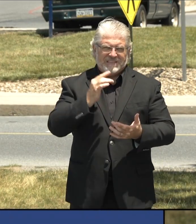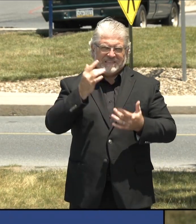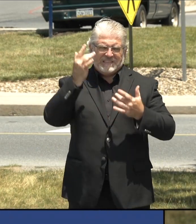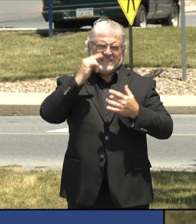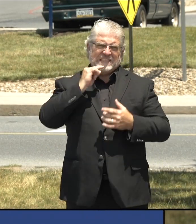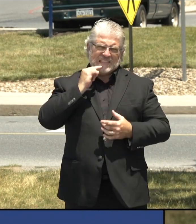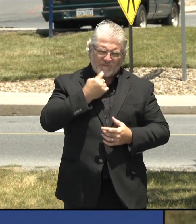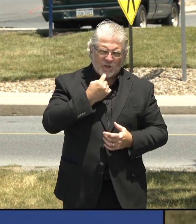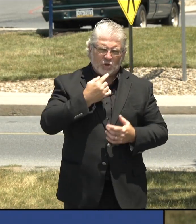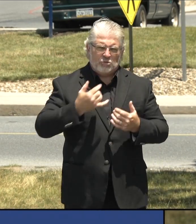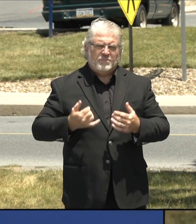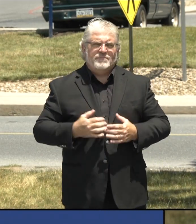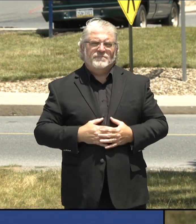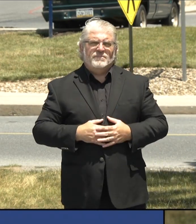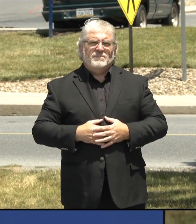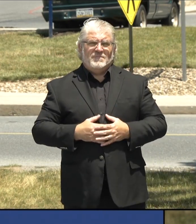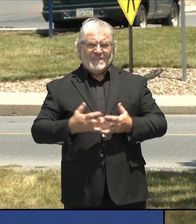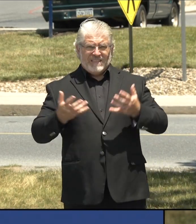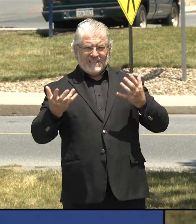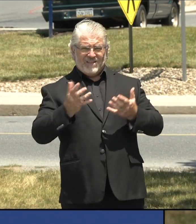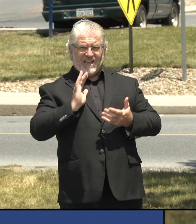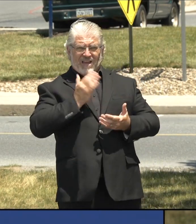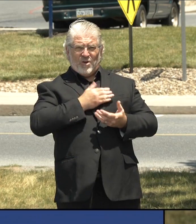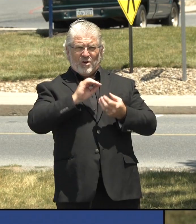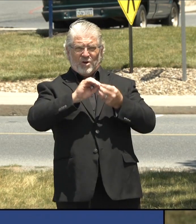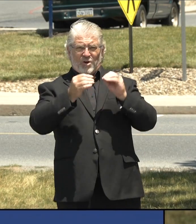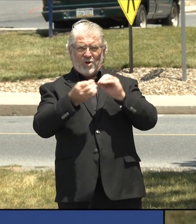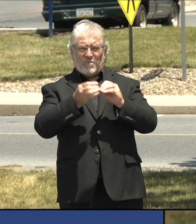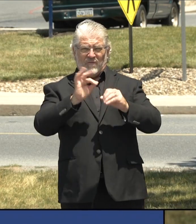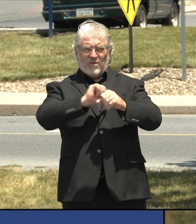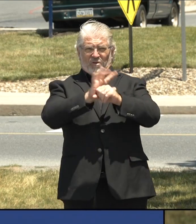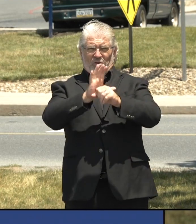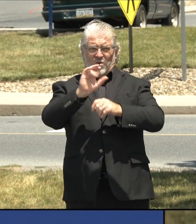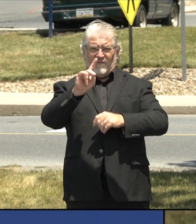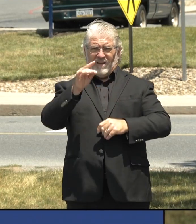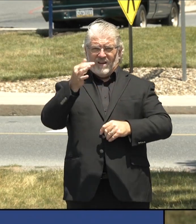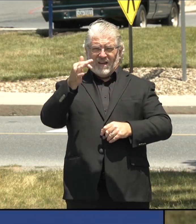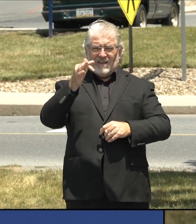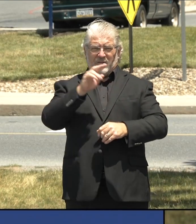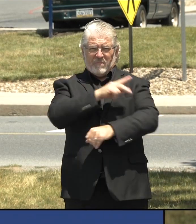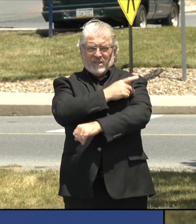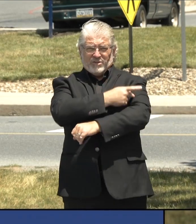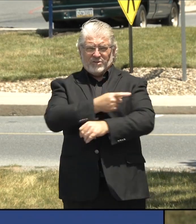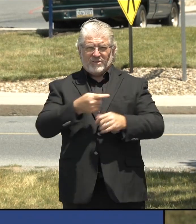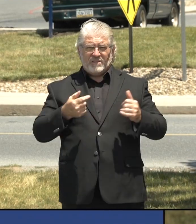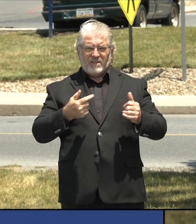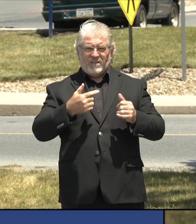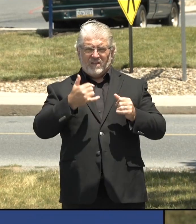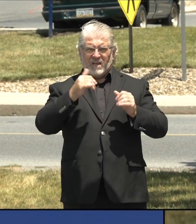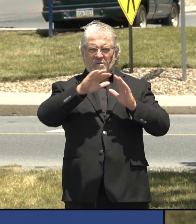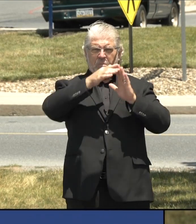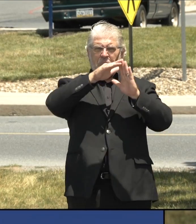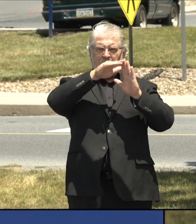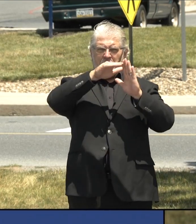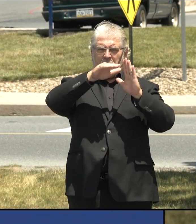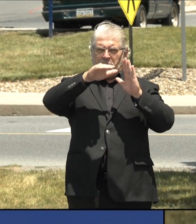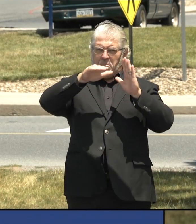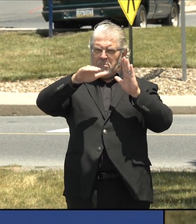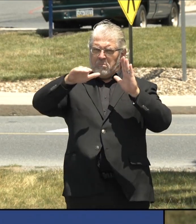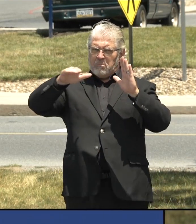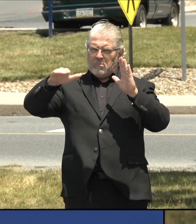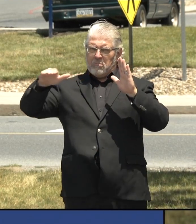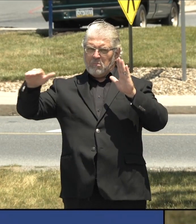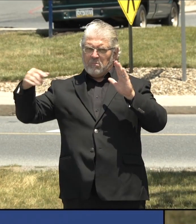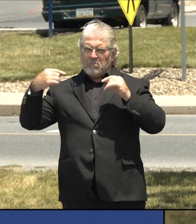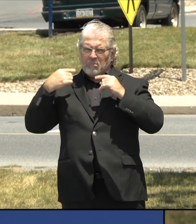COVID-19 inpatients in our hospitals have remained steady over the past several weeks. We've also seen a drop in the number of